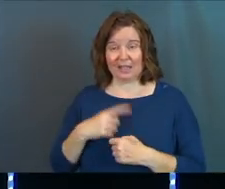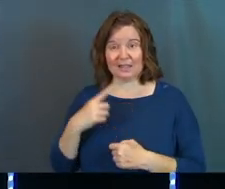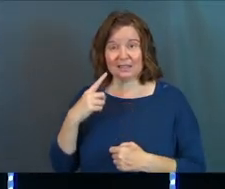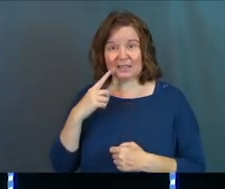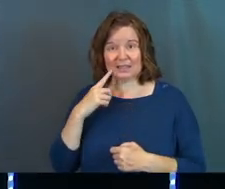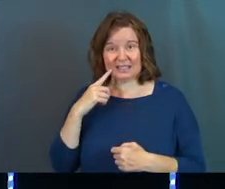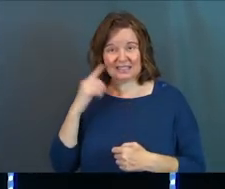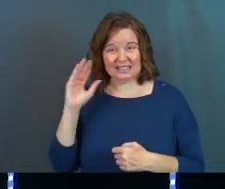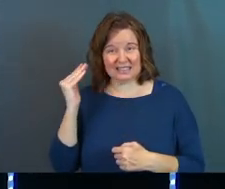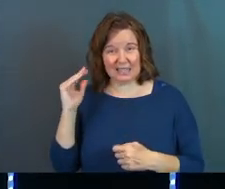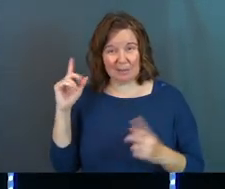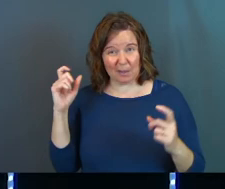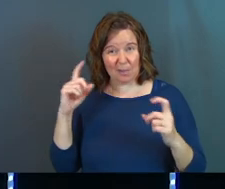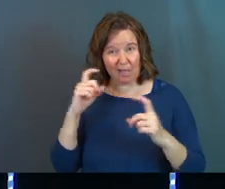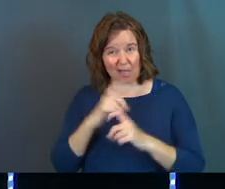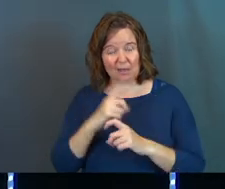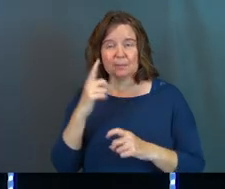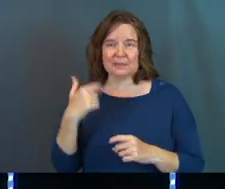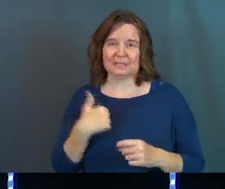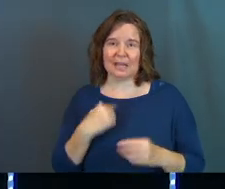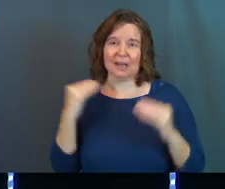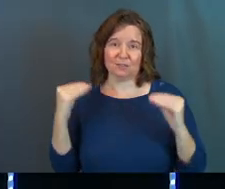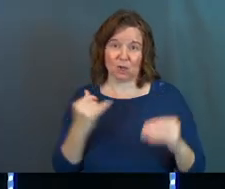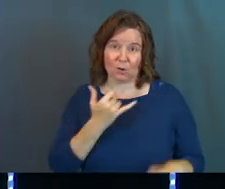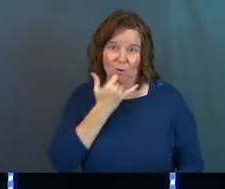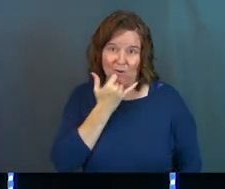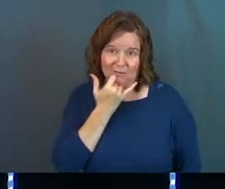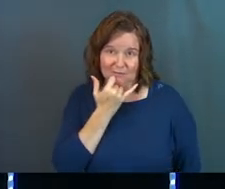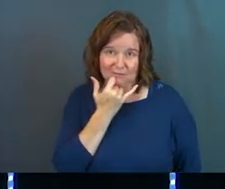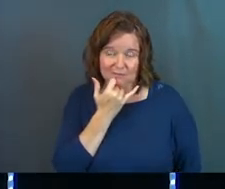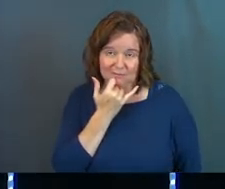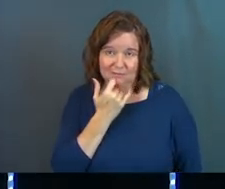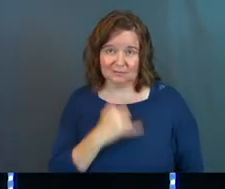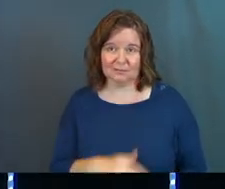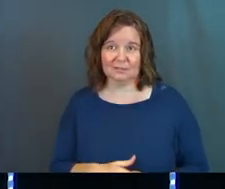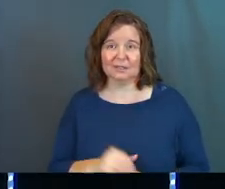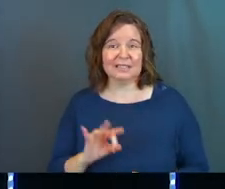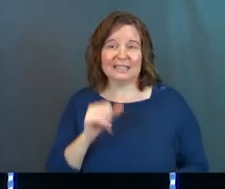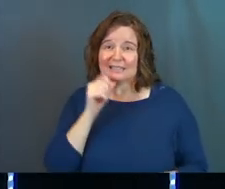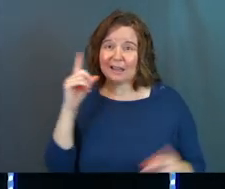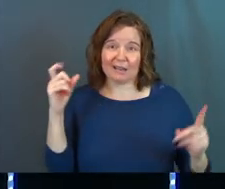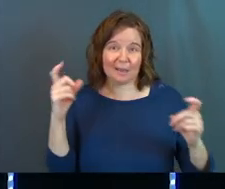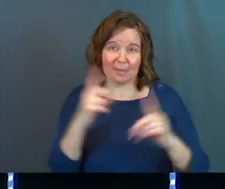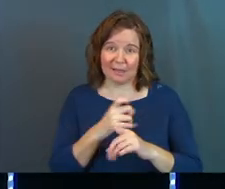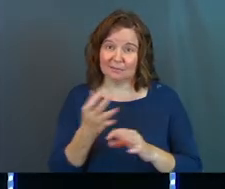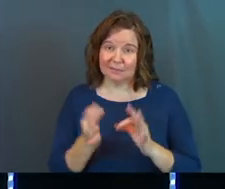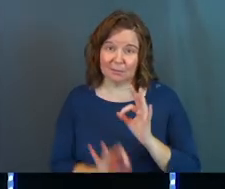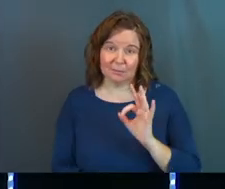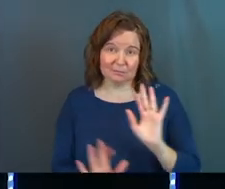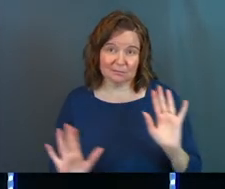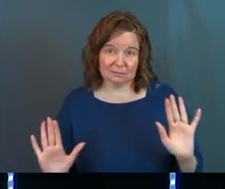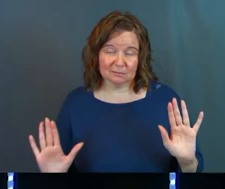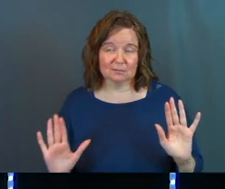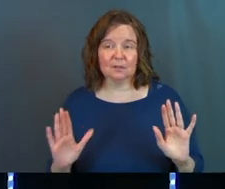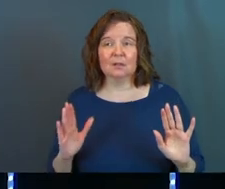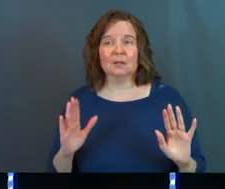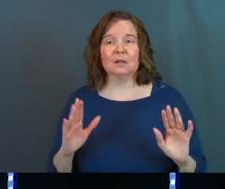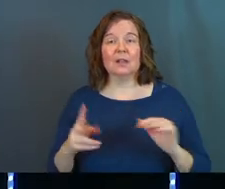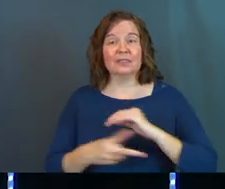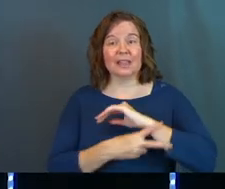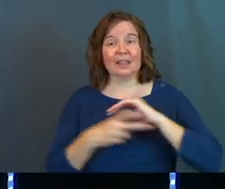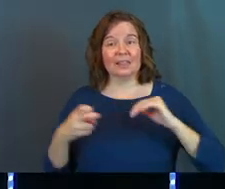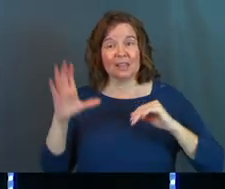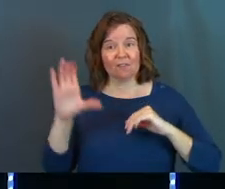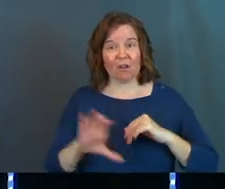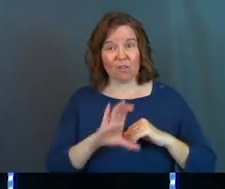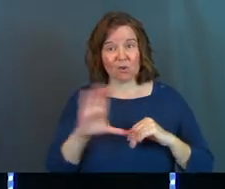sound complex to you today, it's because I've taught it wrong. It's not complex. The thief on the